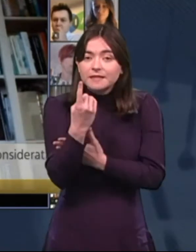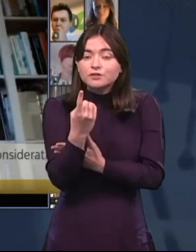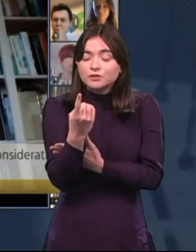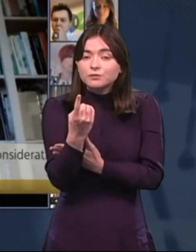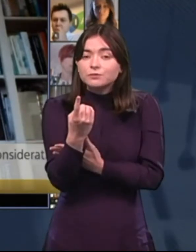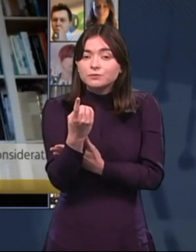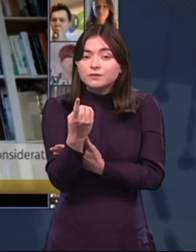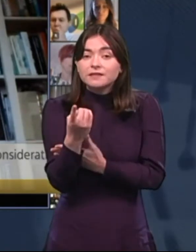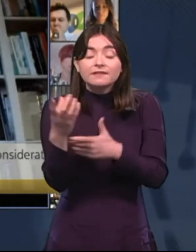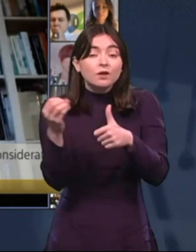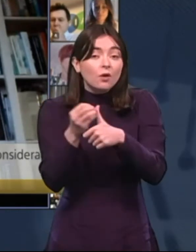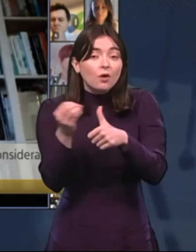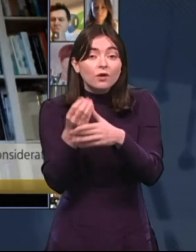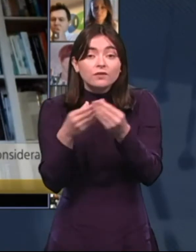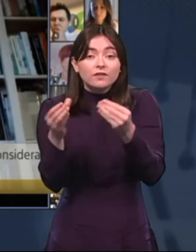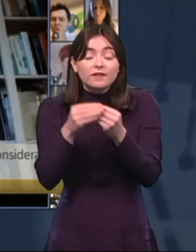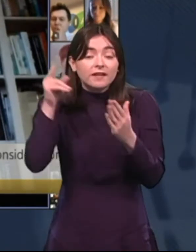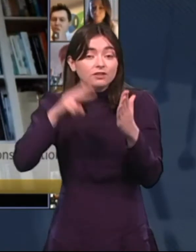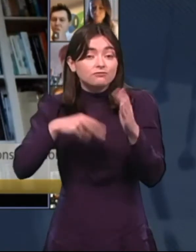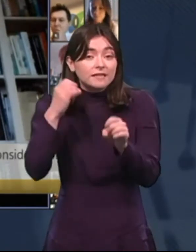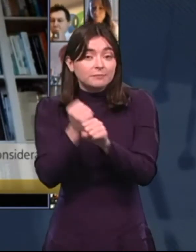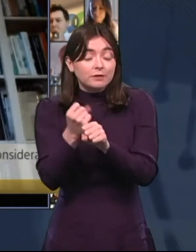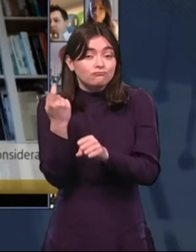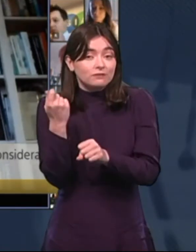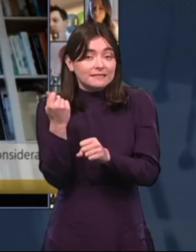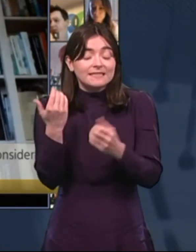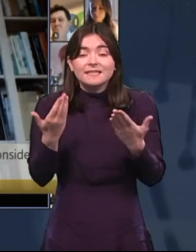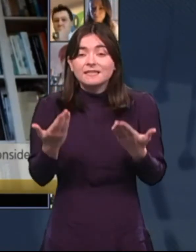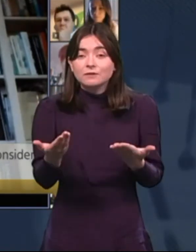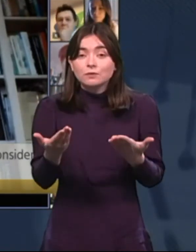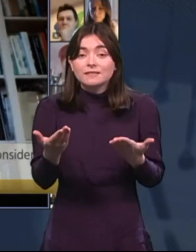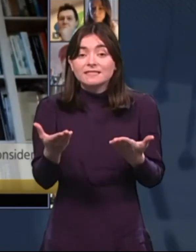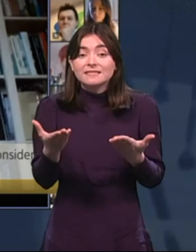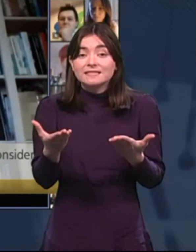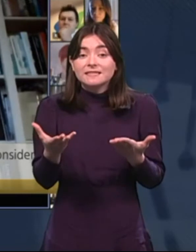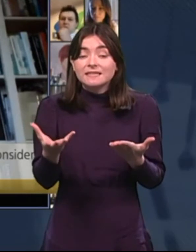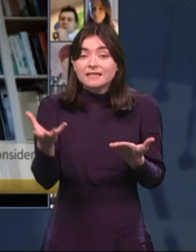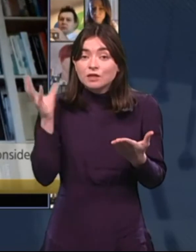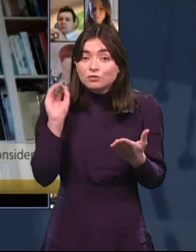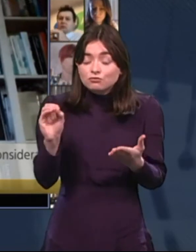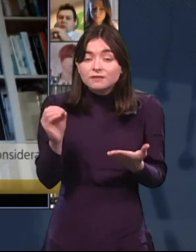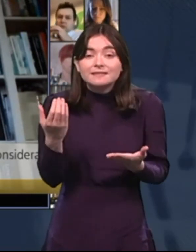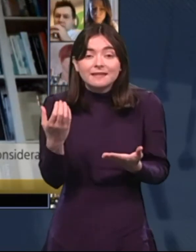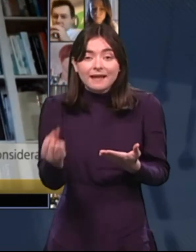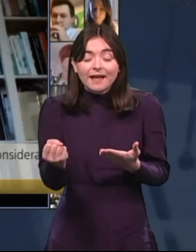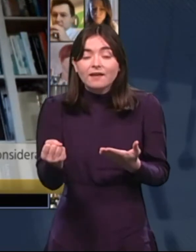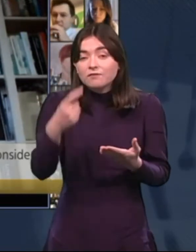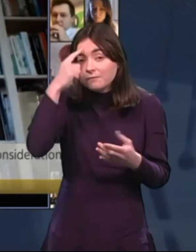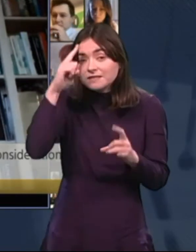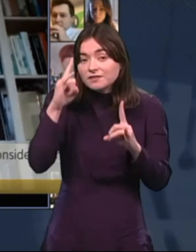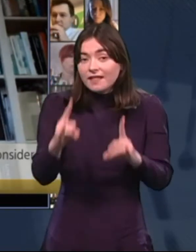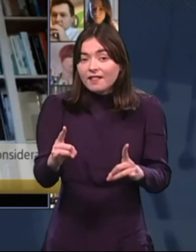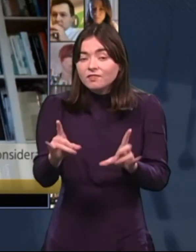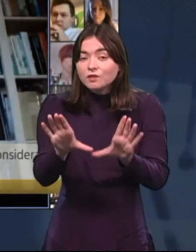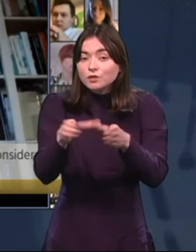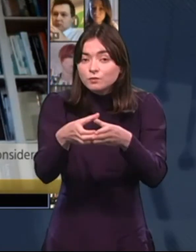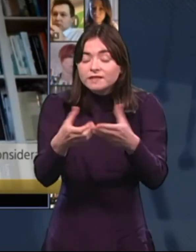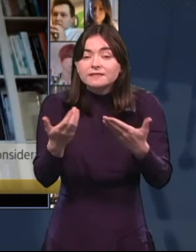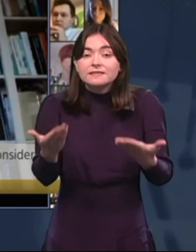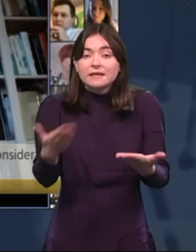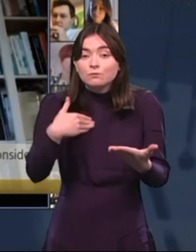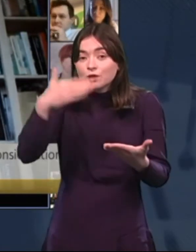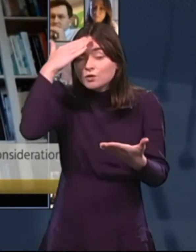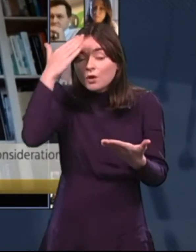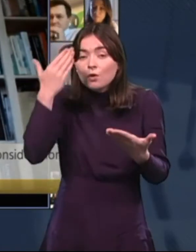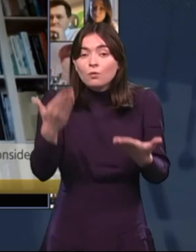the other thing I read about the other day was, I think in Greece, they have mobile mental health units. And we all know